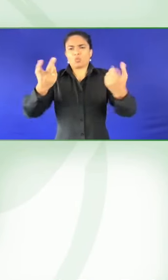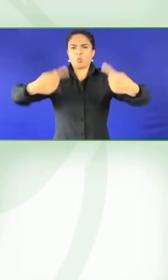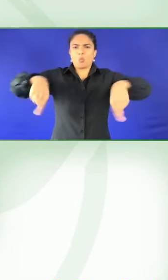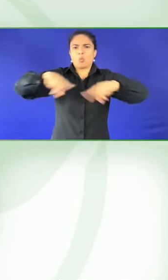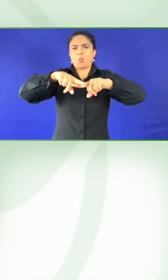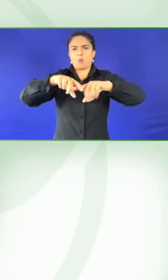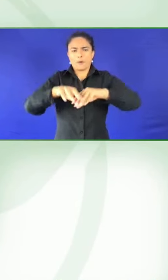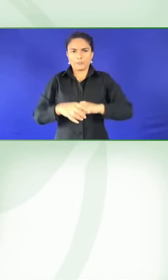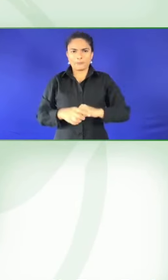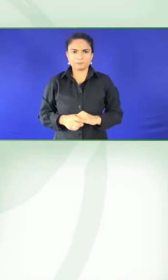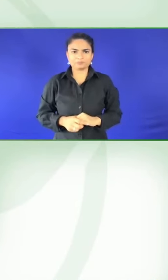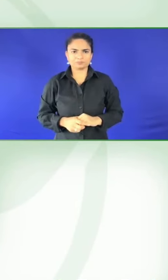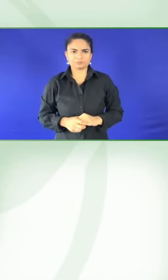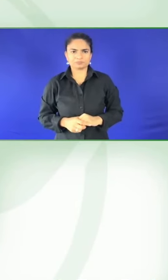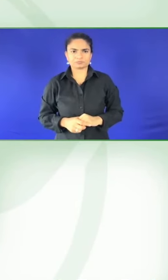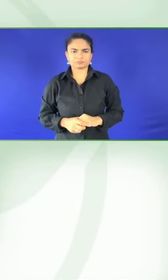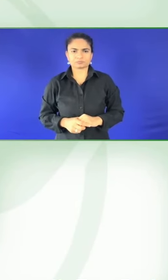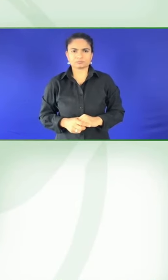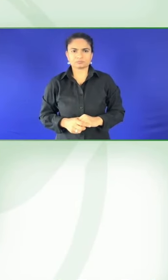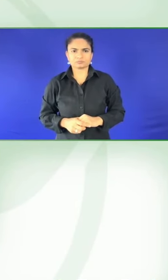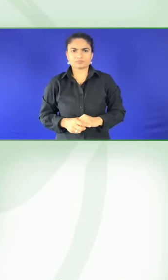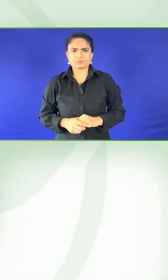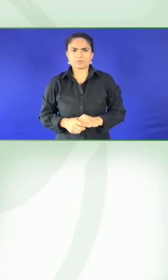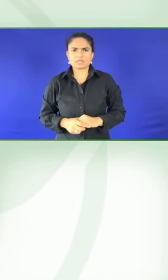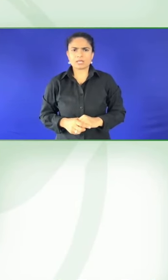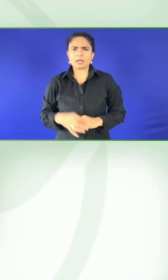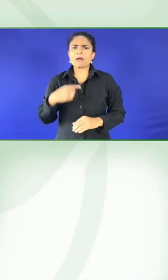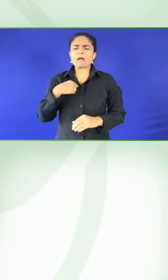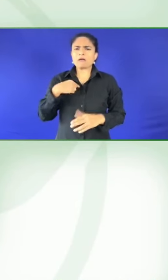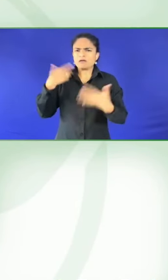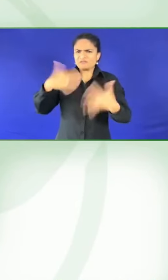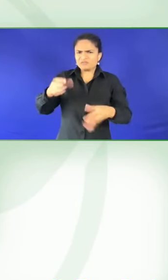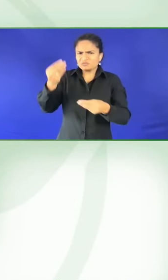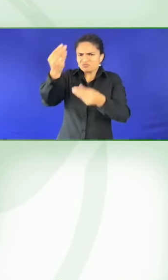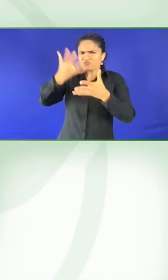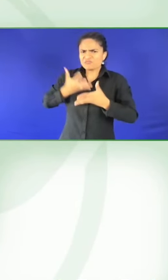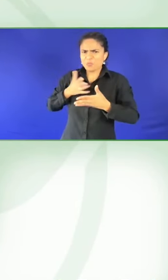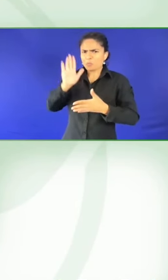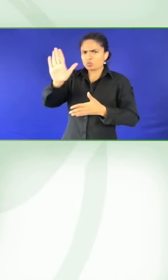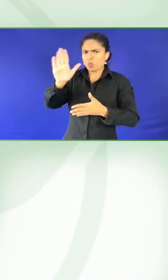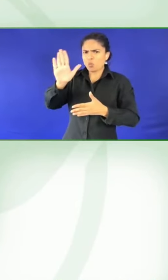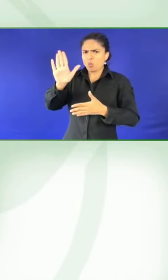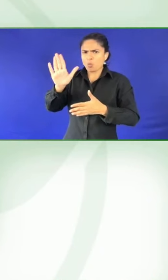That would be great. In the of that river, it's a boi-passa-boi-boi-ada.